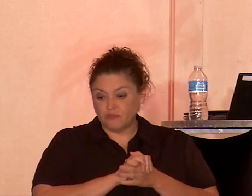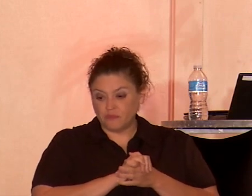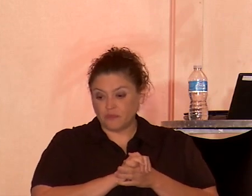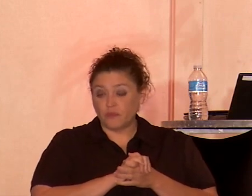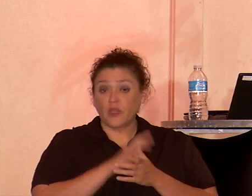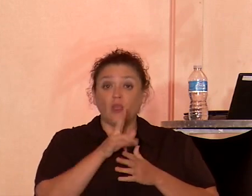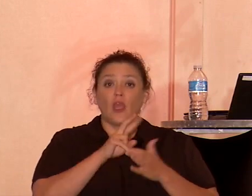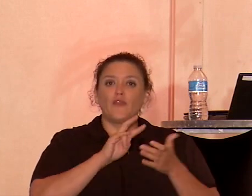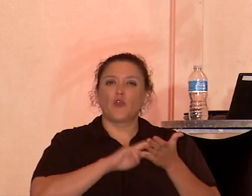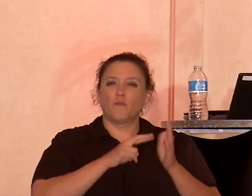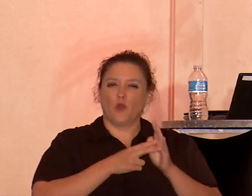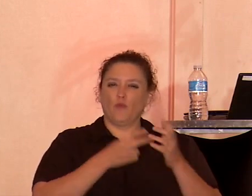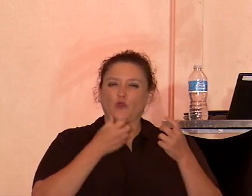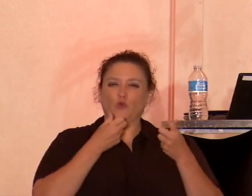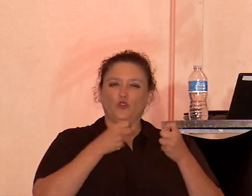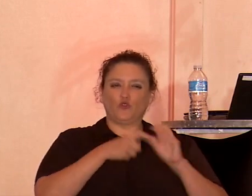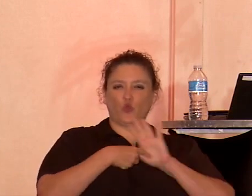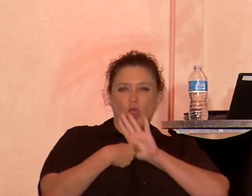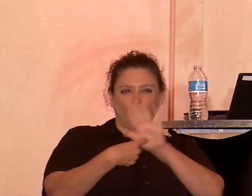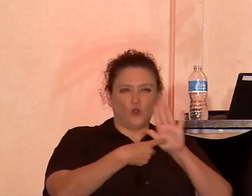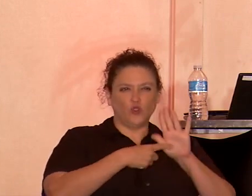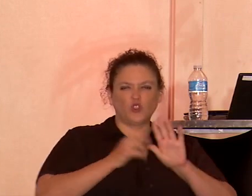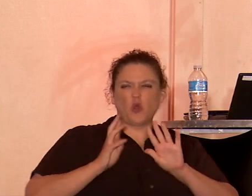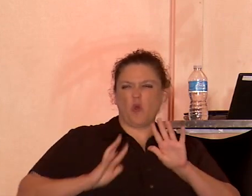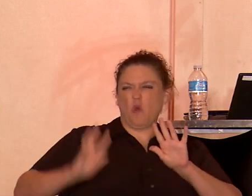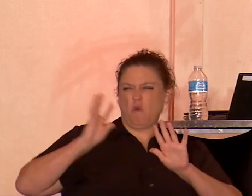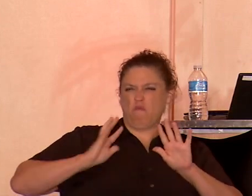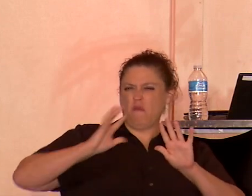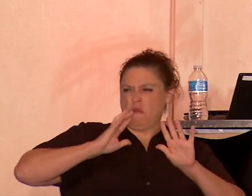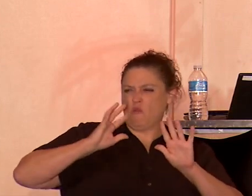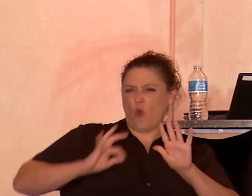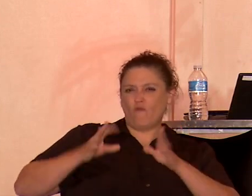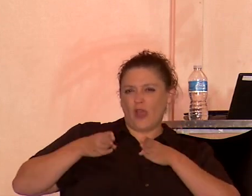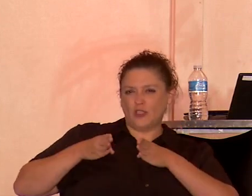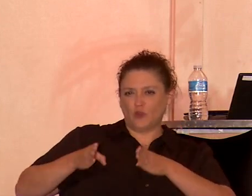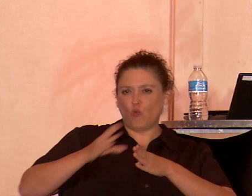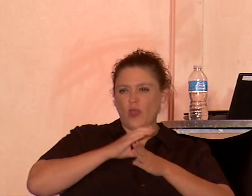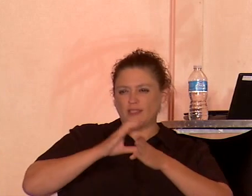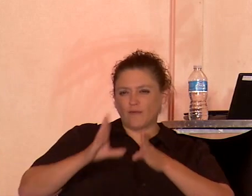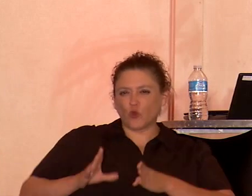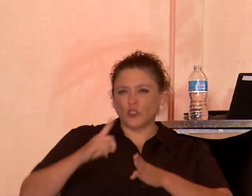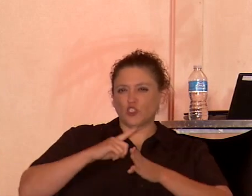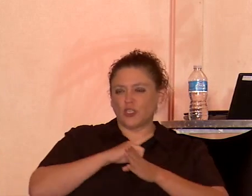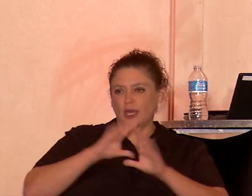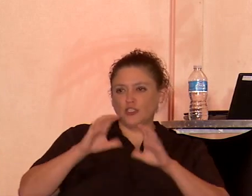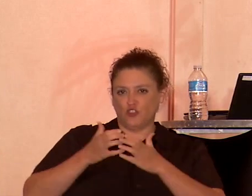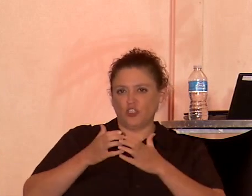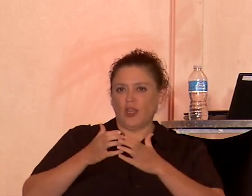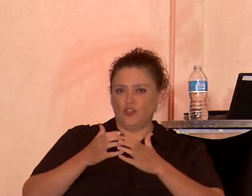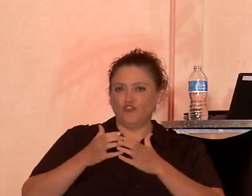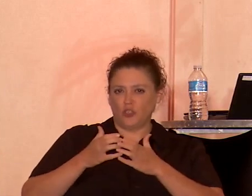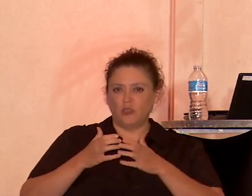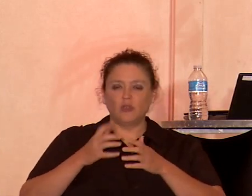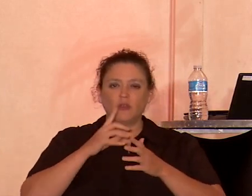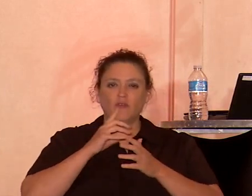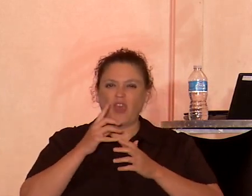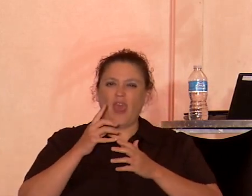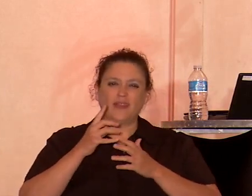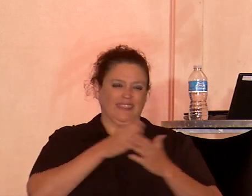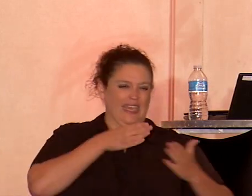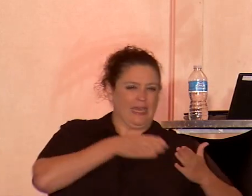draconian wave of Christian fascist-driven legislation against abortion, birth control,